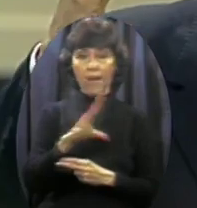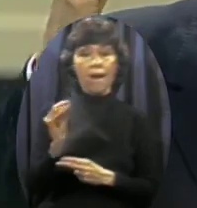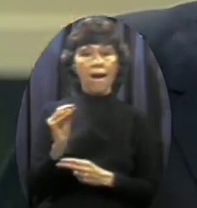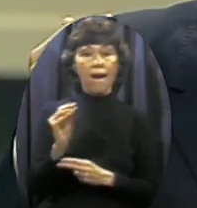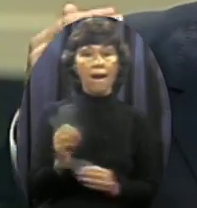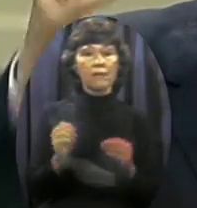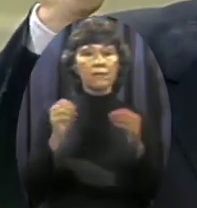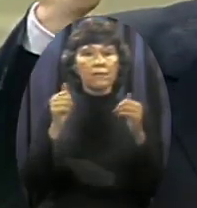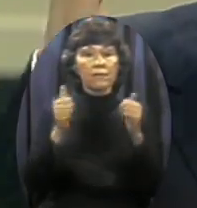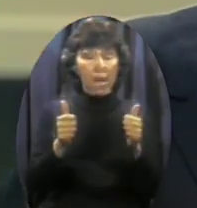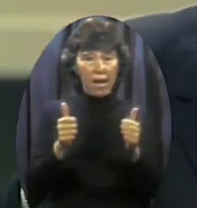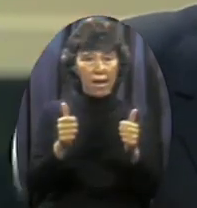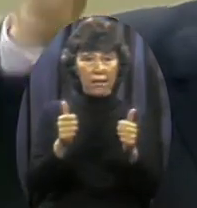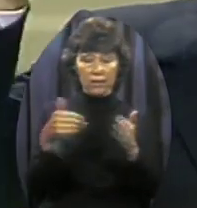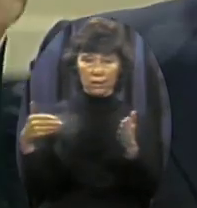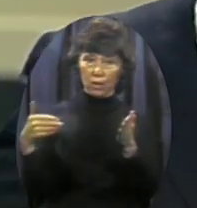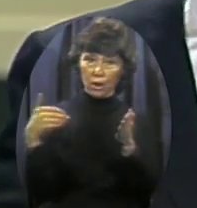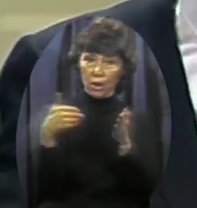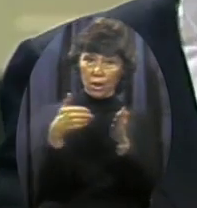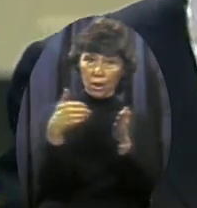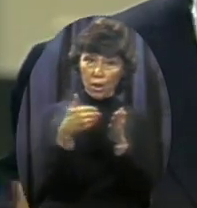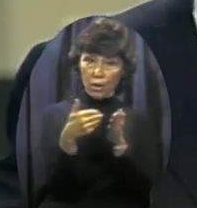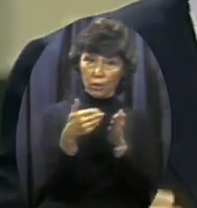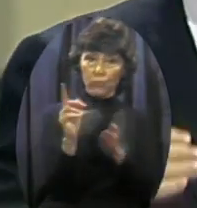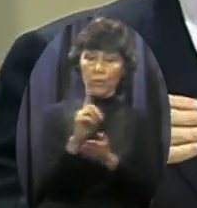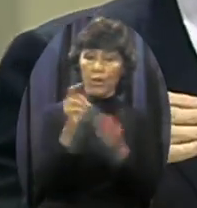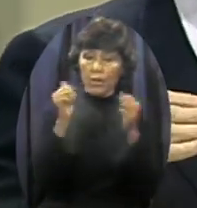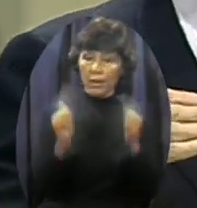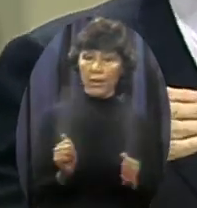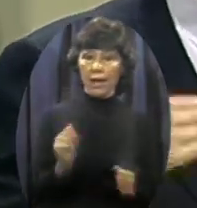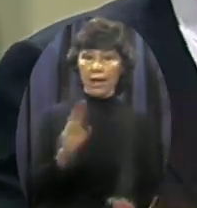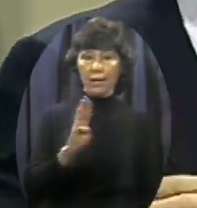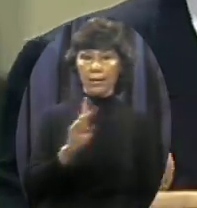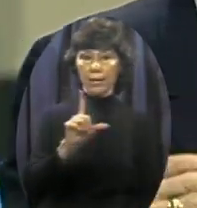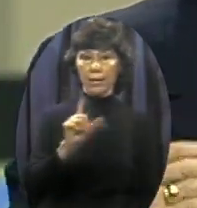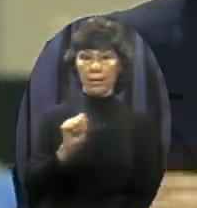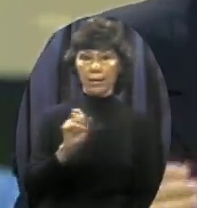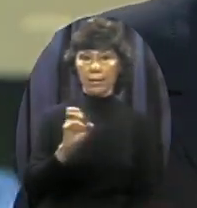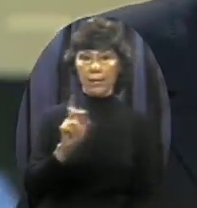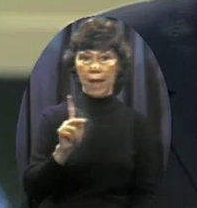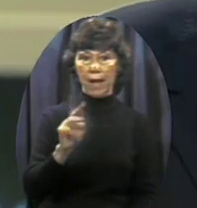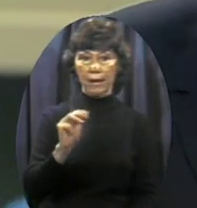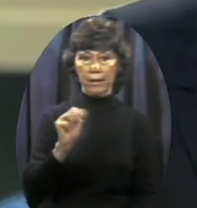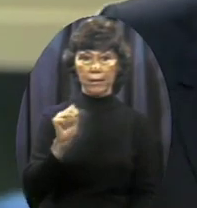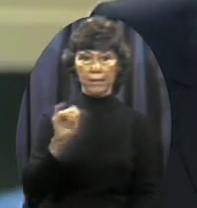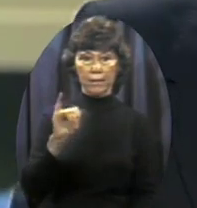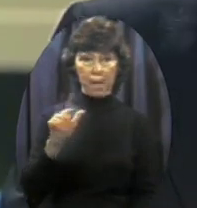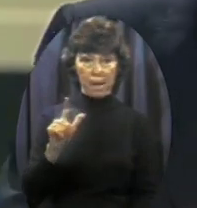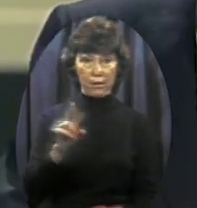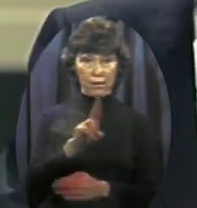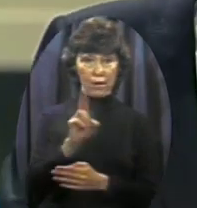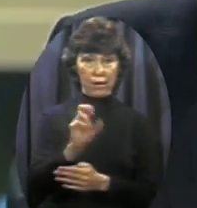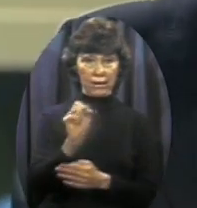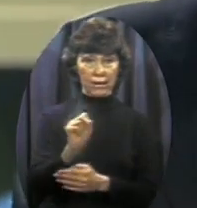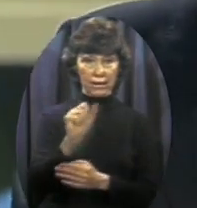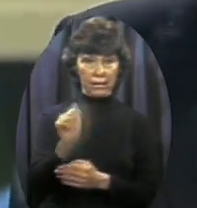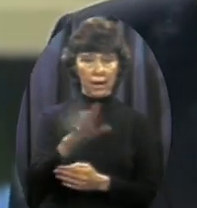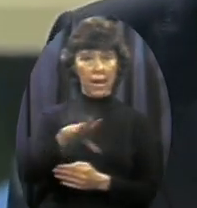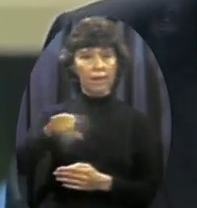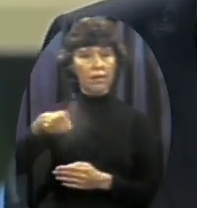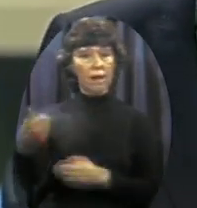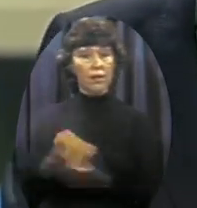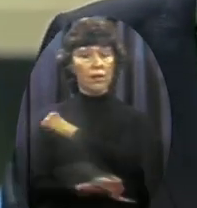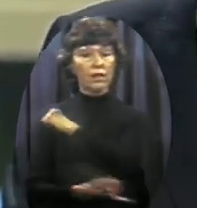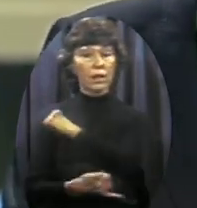nuclear blackmail of the United States And the rest of the free world Is a definite and distinct possibility And the question